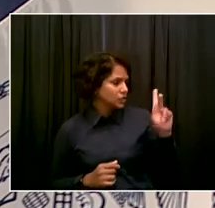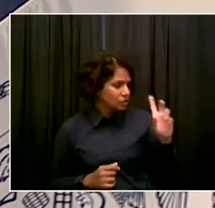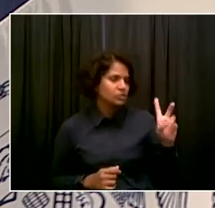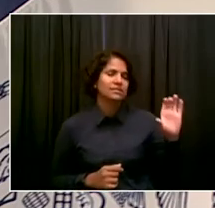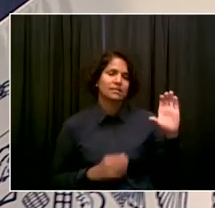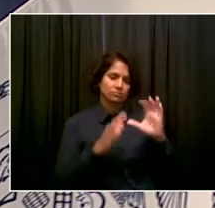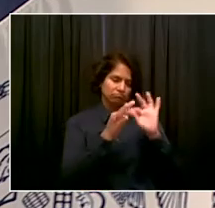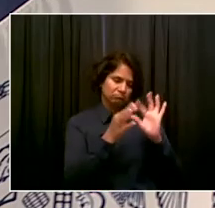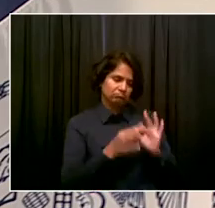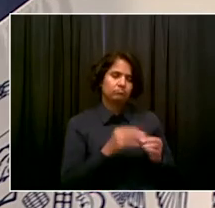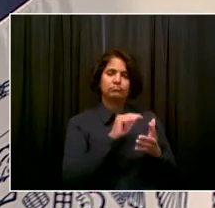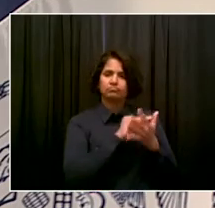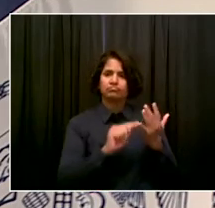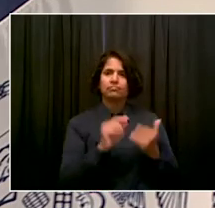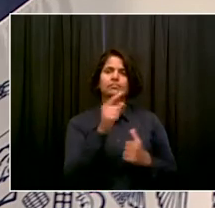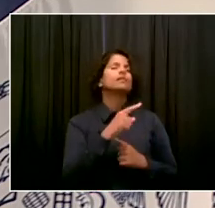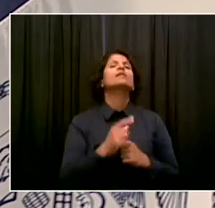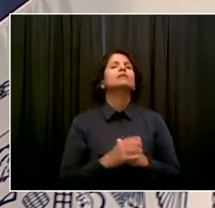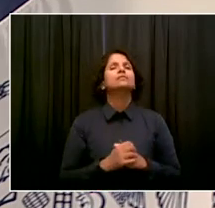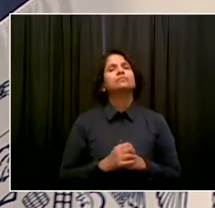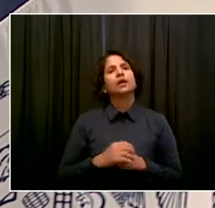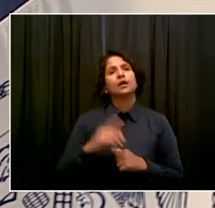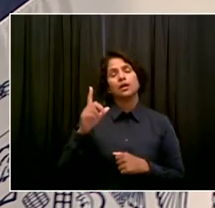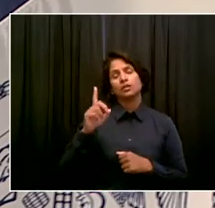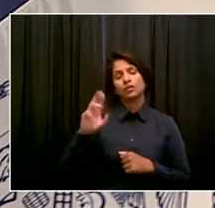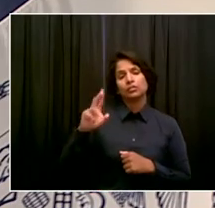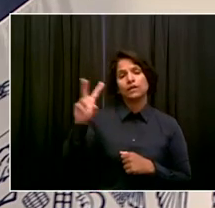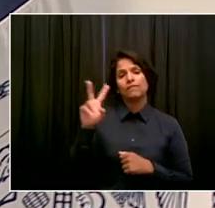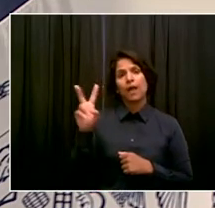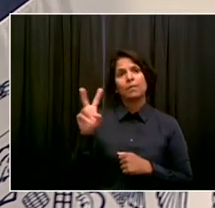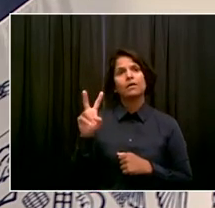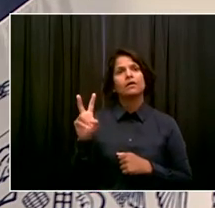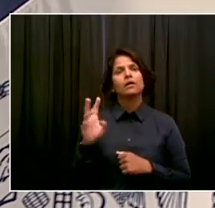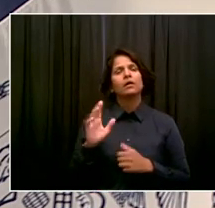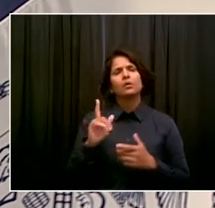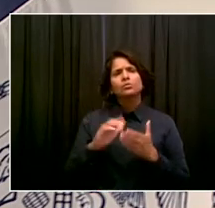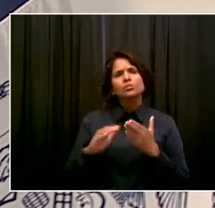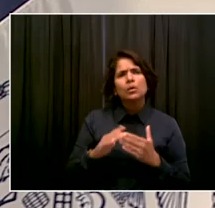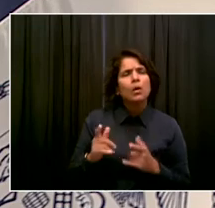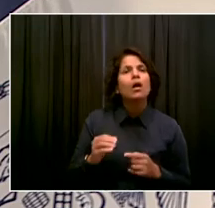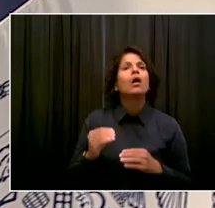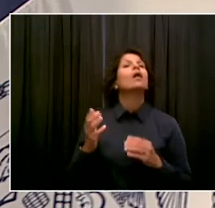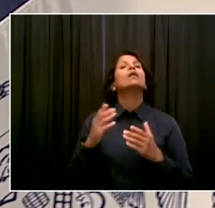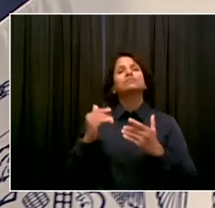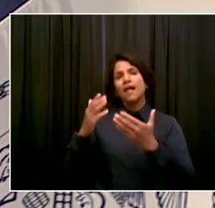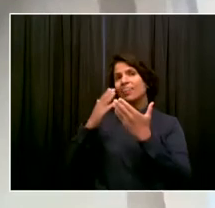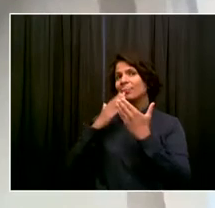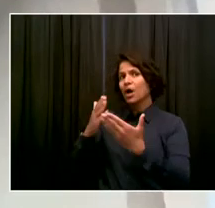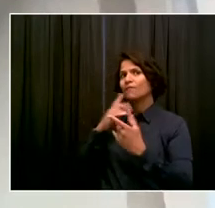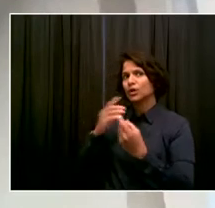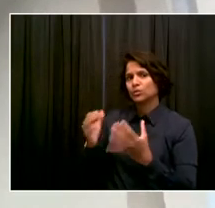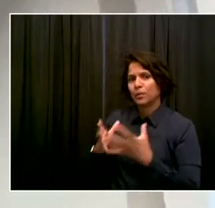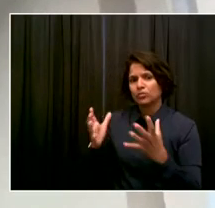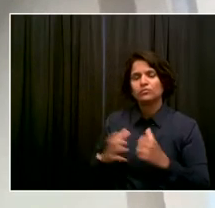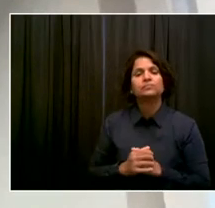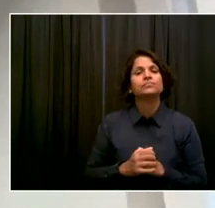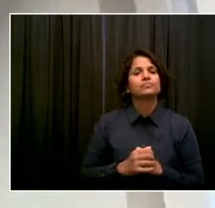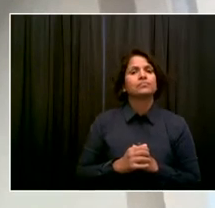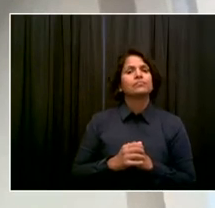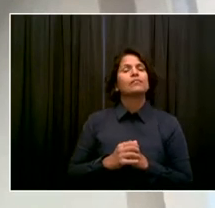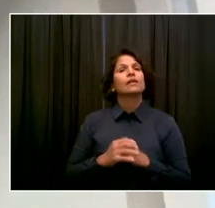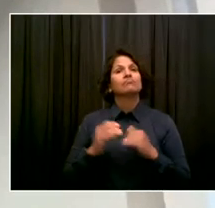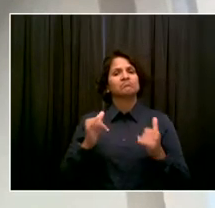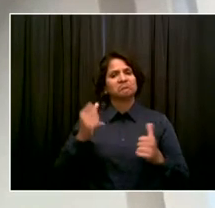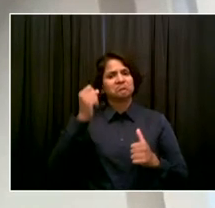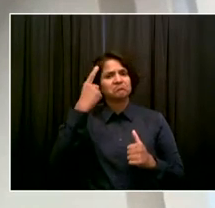Great. Thank you very much, Juan Manuel, for the question. And we do understand why family members, parents, children themselves,